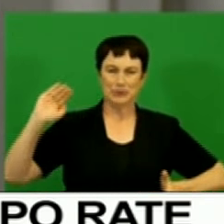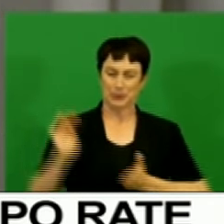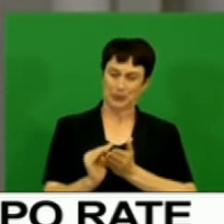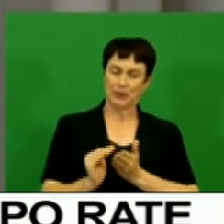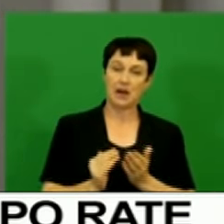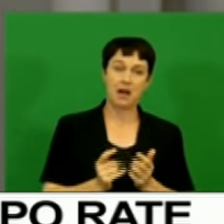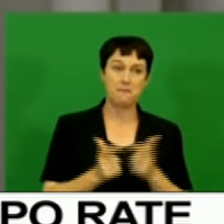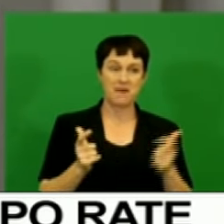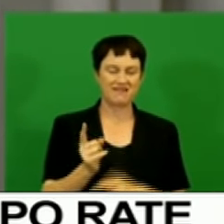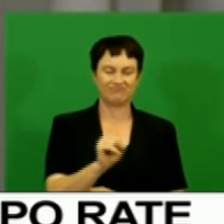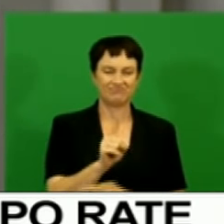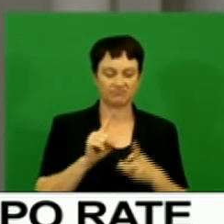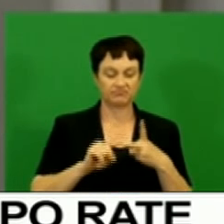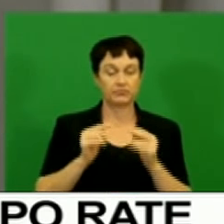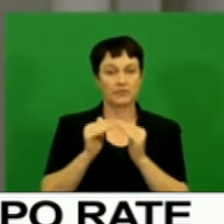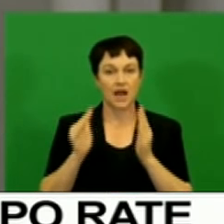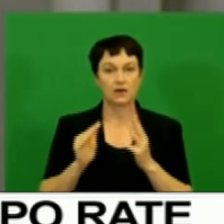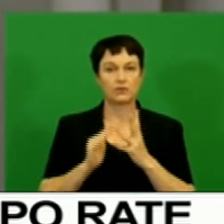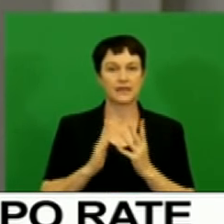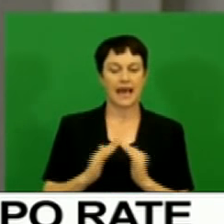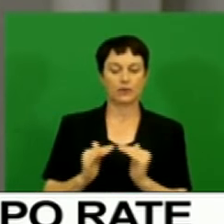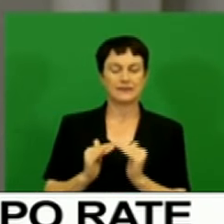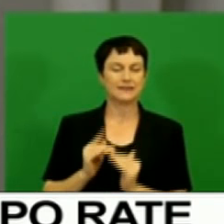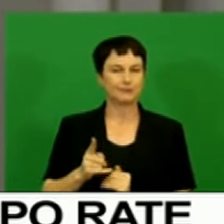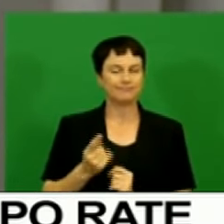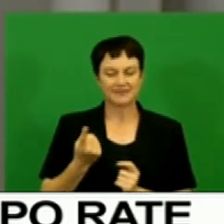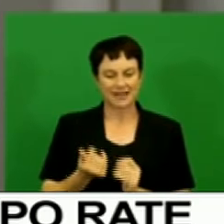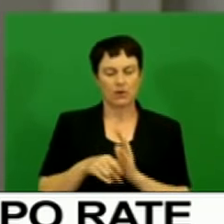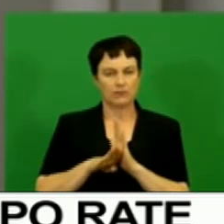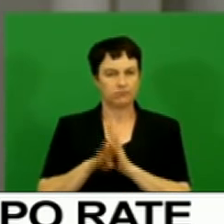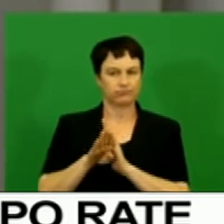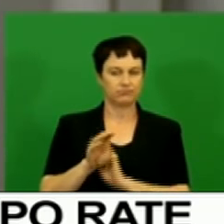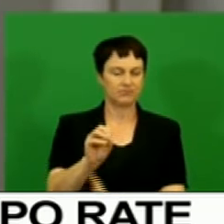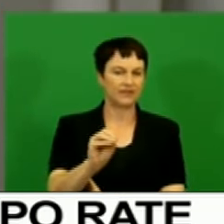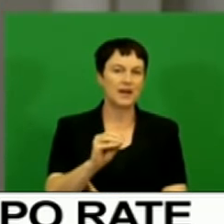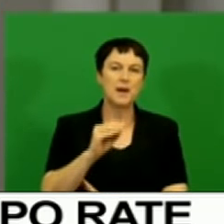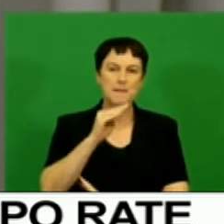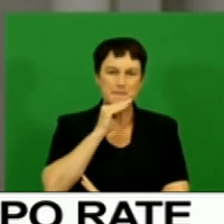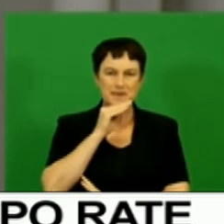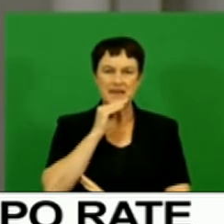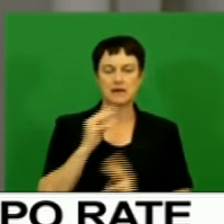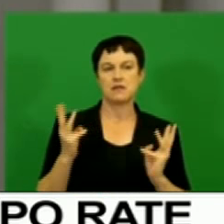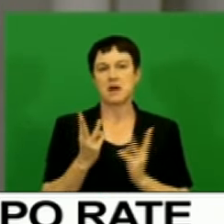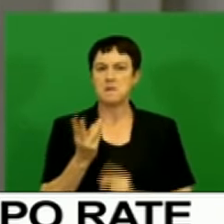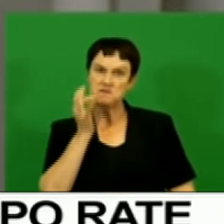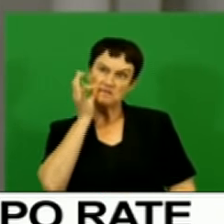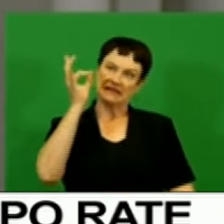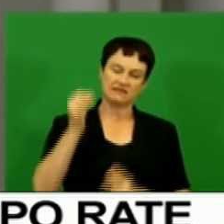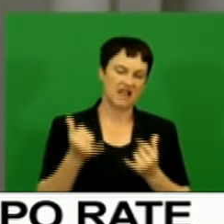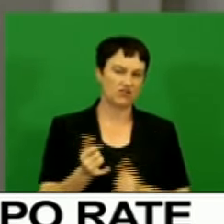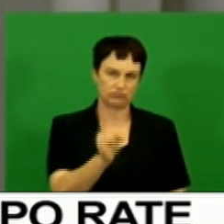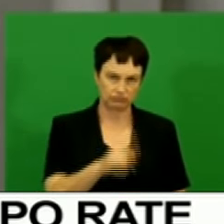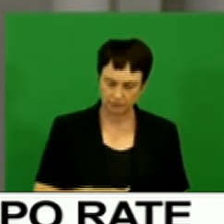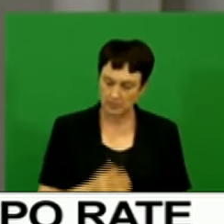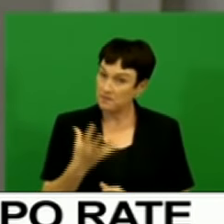housing and equity markets have contributed to an absence of strong wealth effects. Slower wage growth